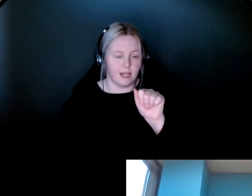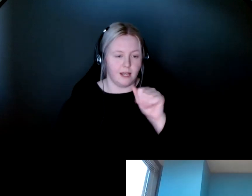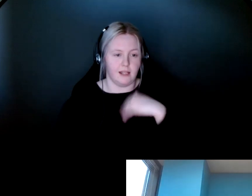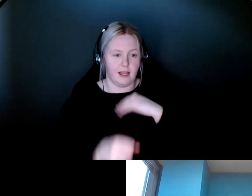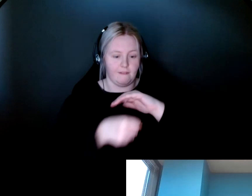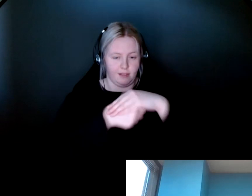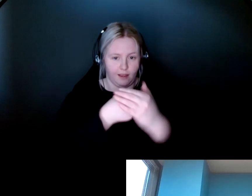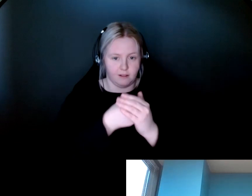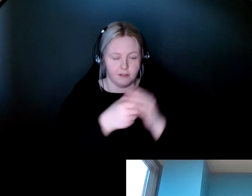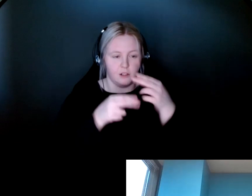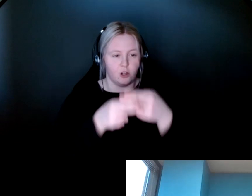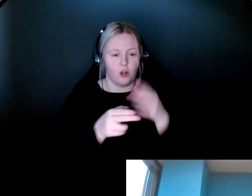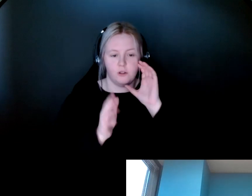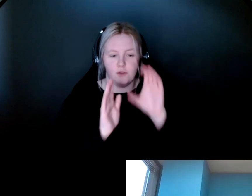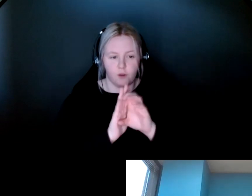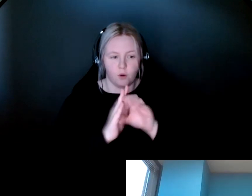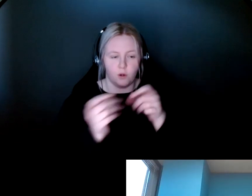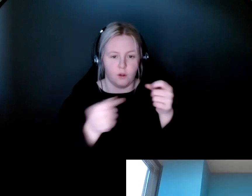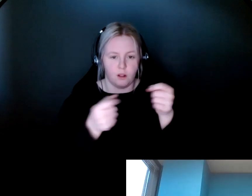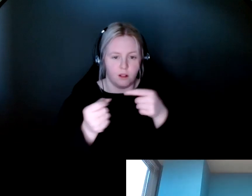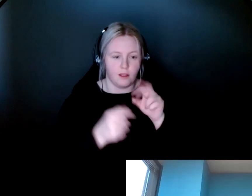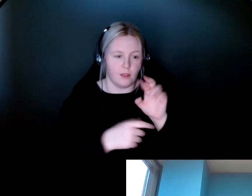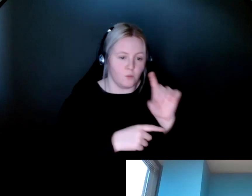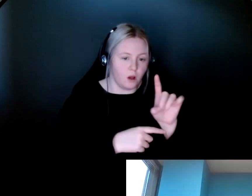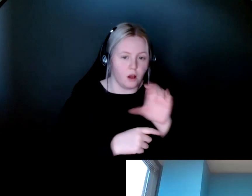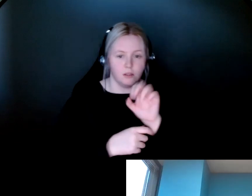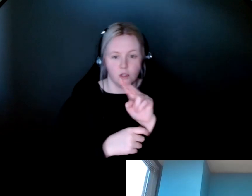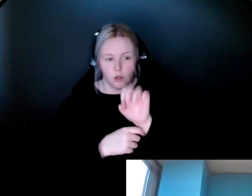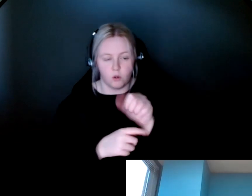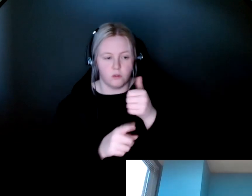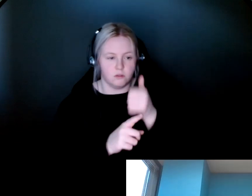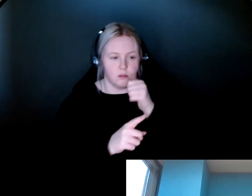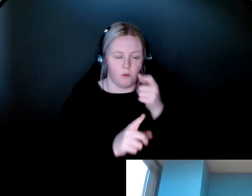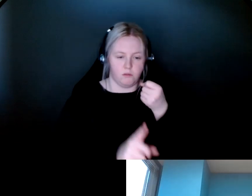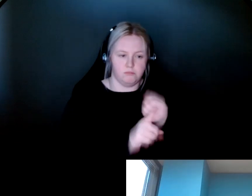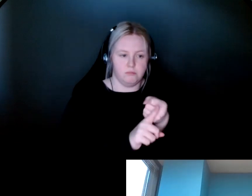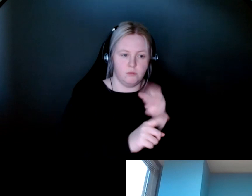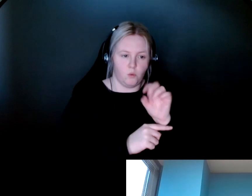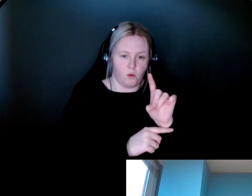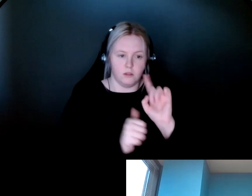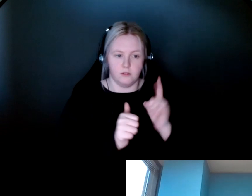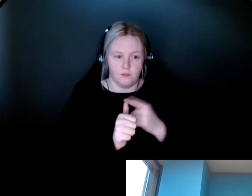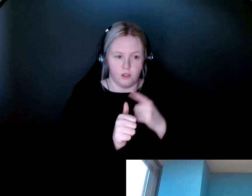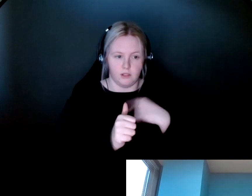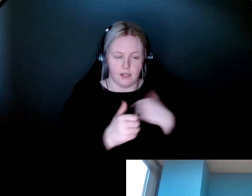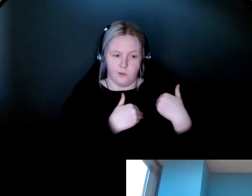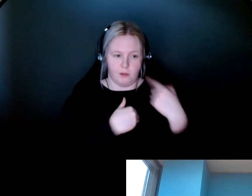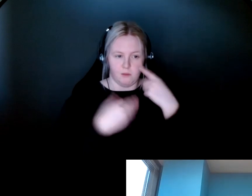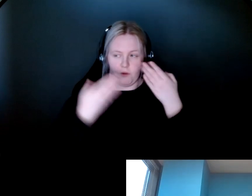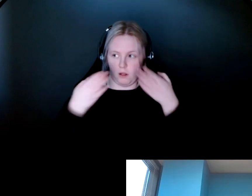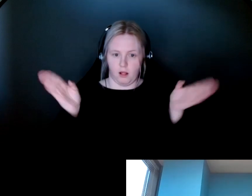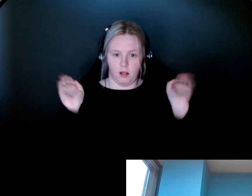the photoreceptors. And there's rods and cones and retinitis pigmentosa impacts the rods first. So those are responsible for peripheral vision and